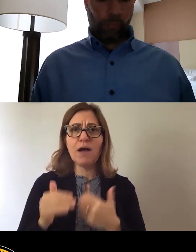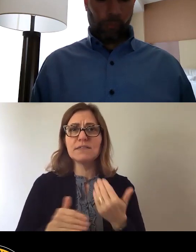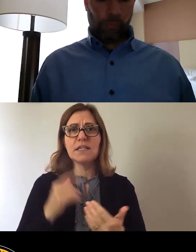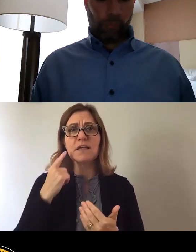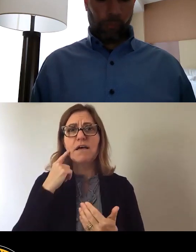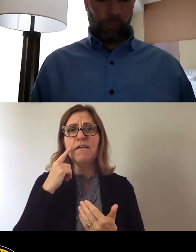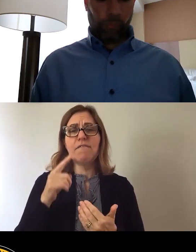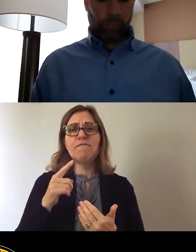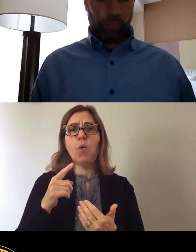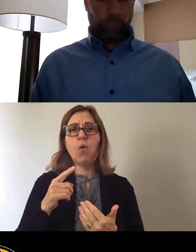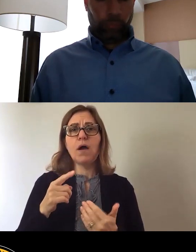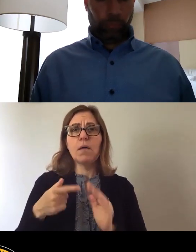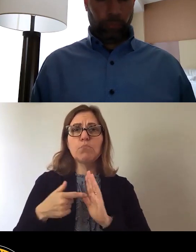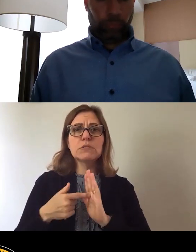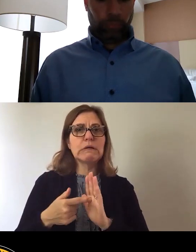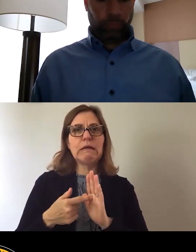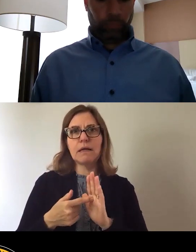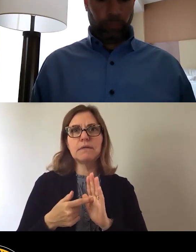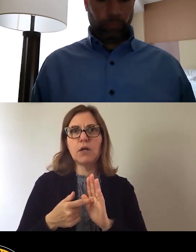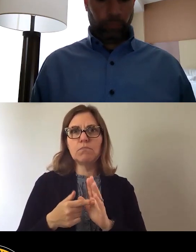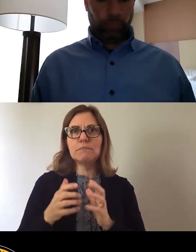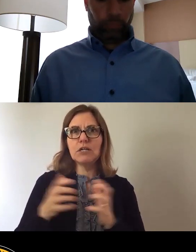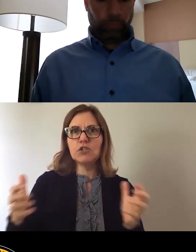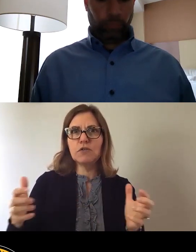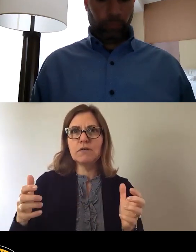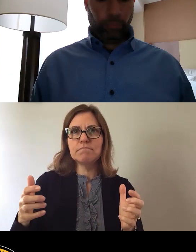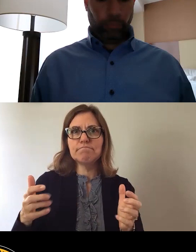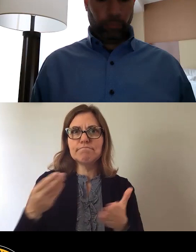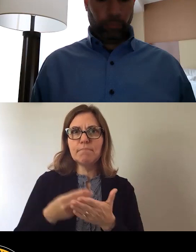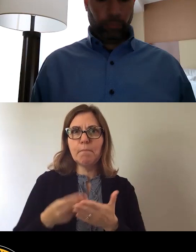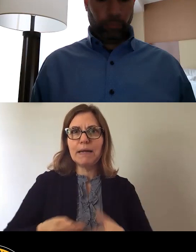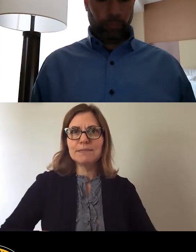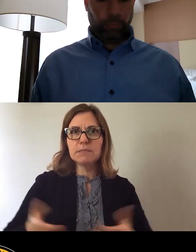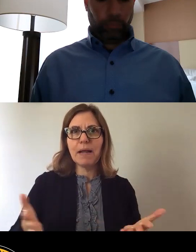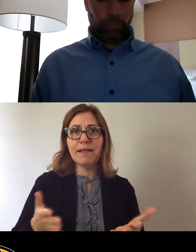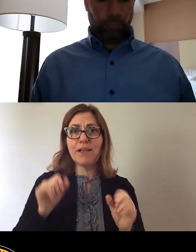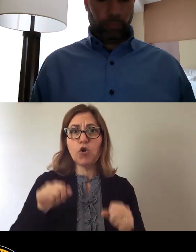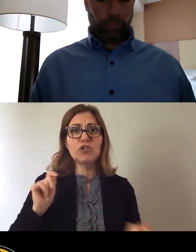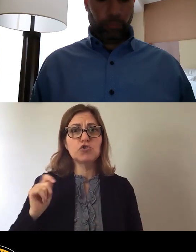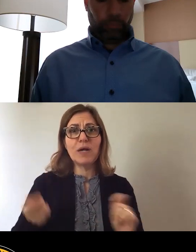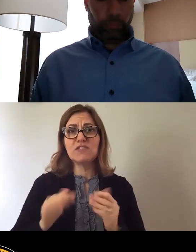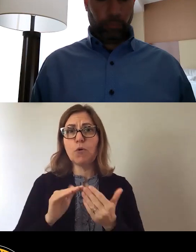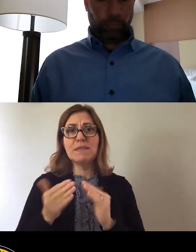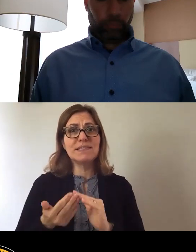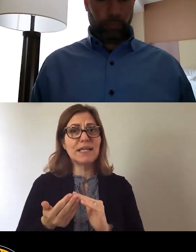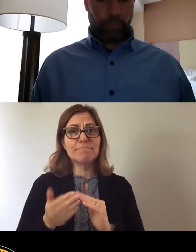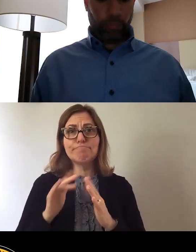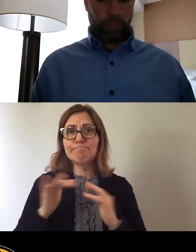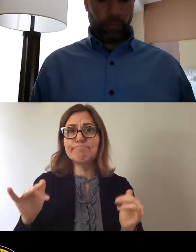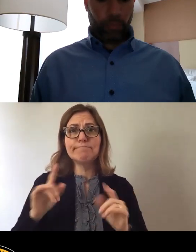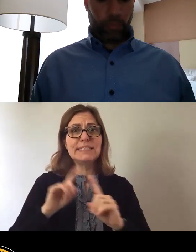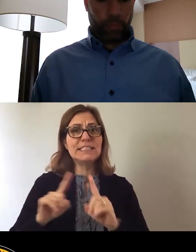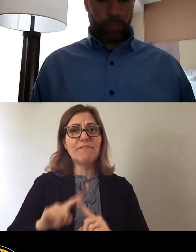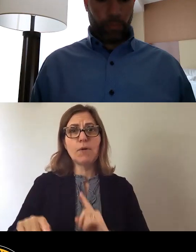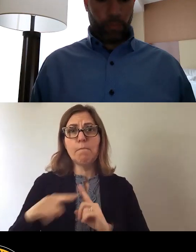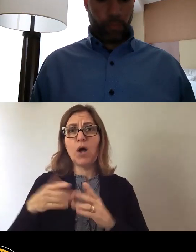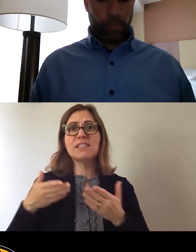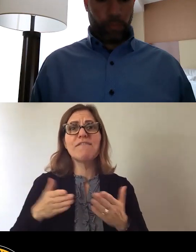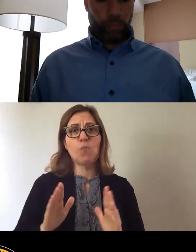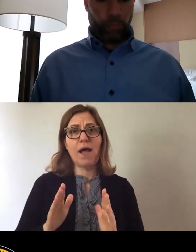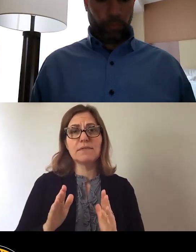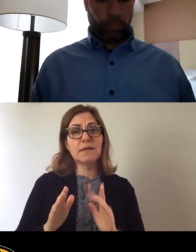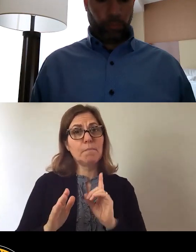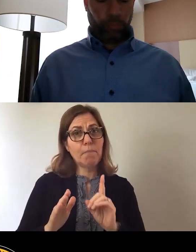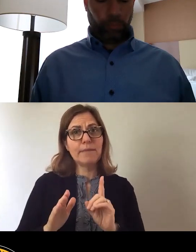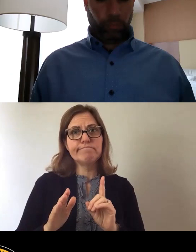a huge amount of spending that could transform the city in many different positive ways, and yet what we've seen